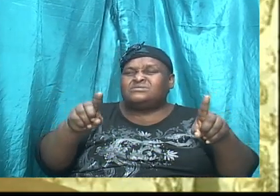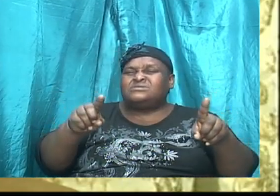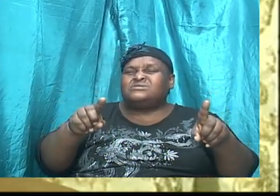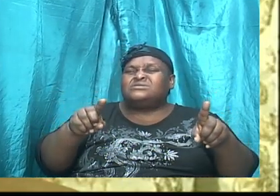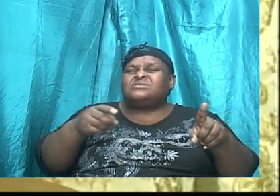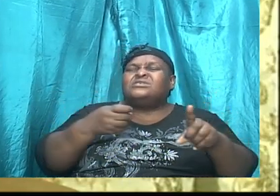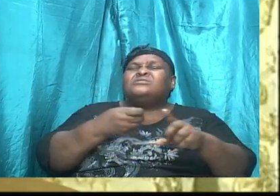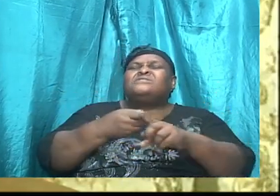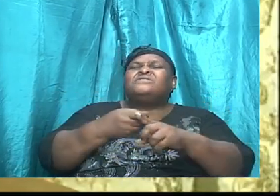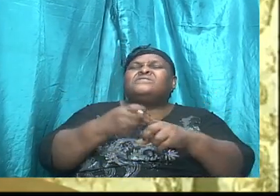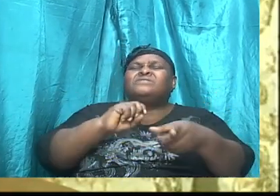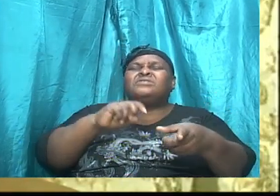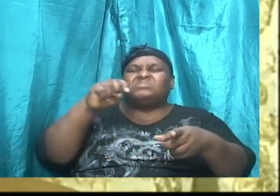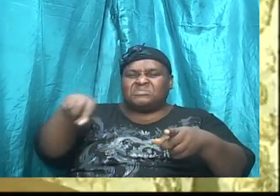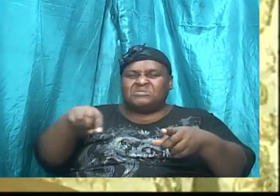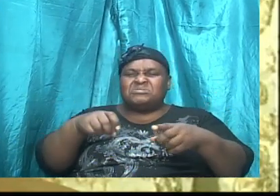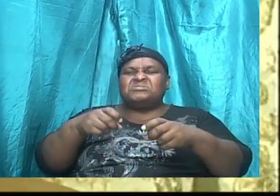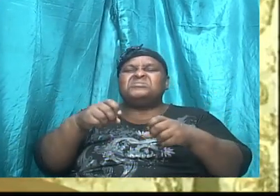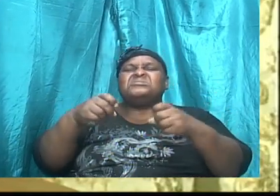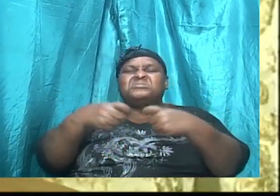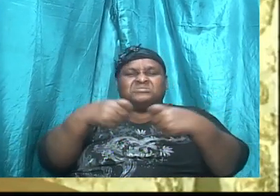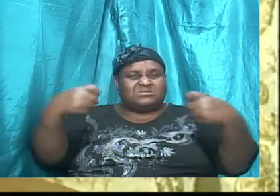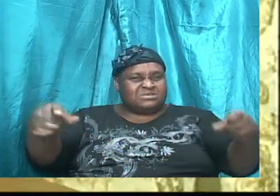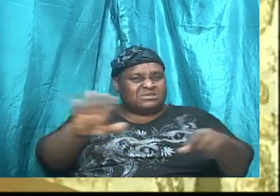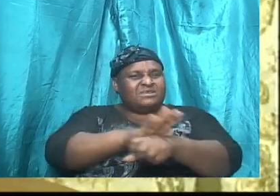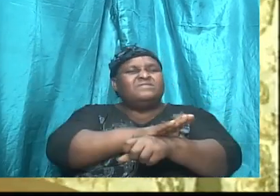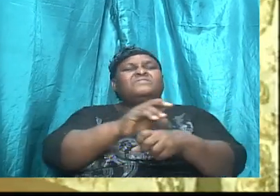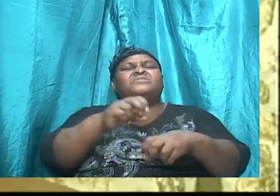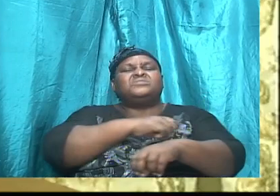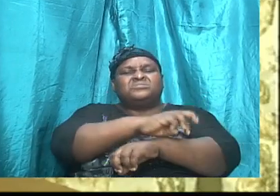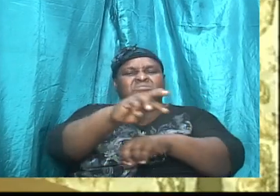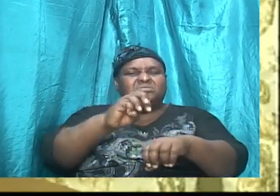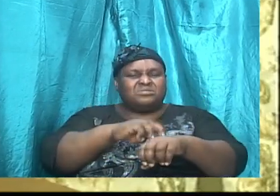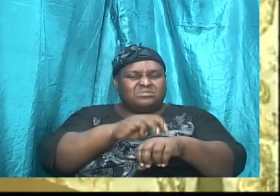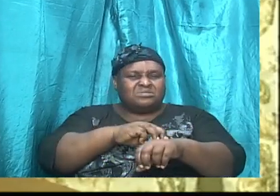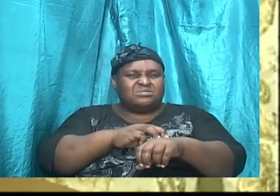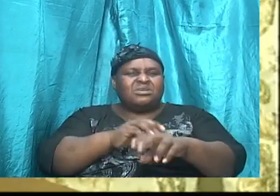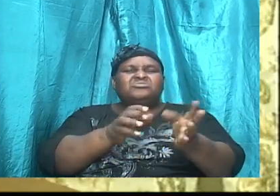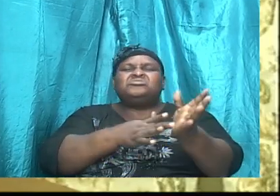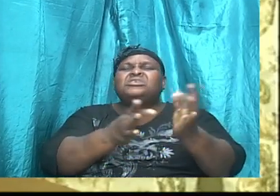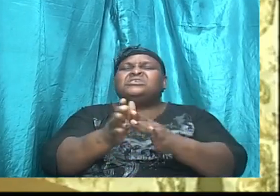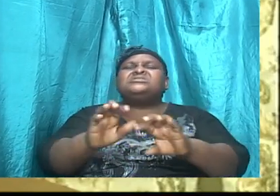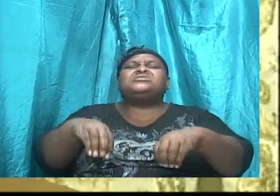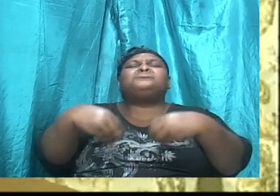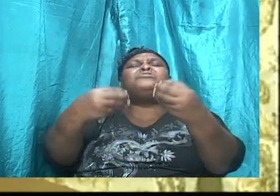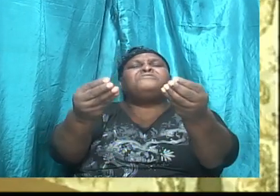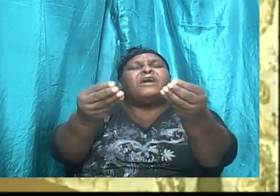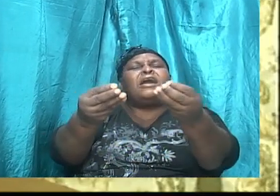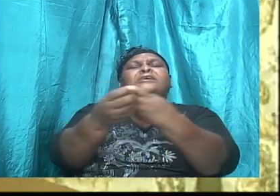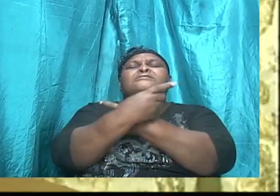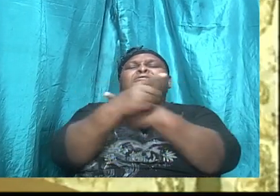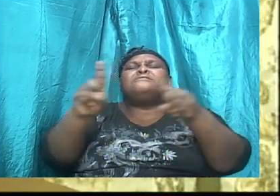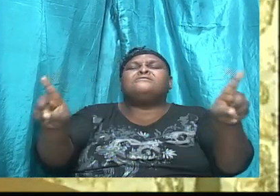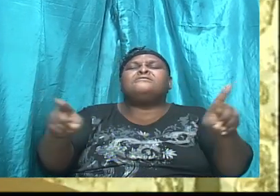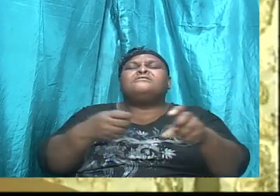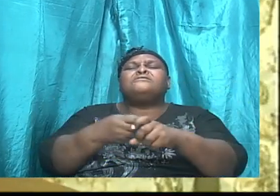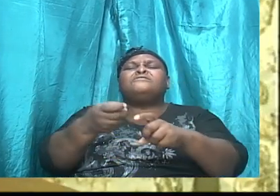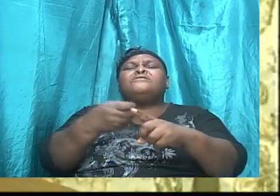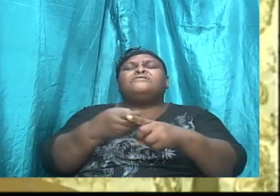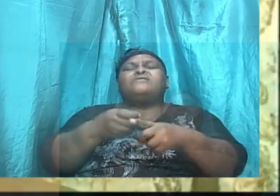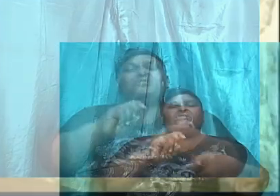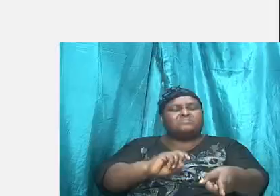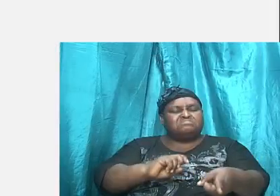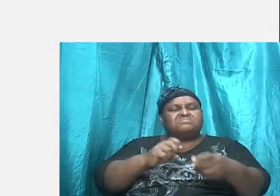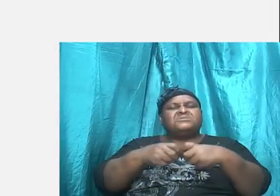Christ has provided deliverance from the sinful nature that